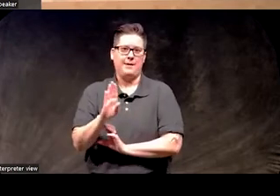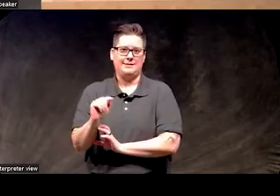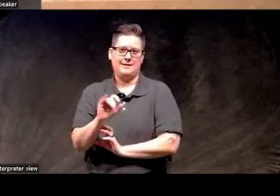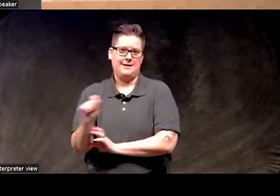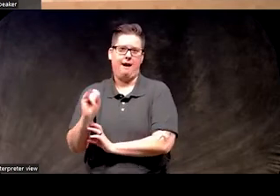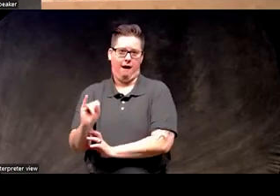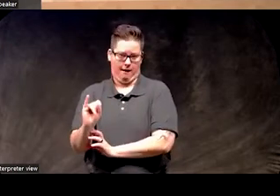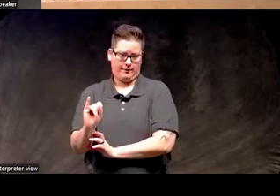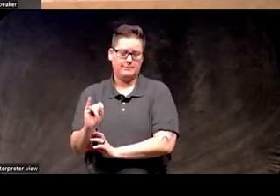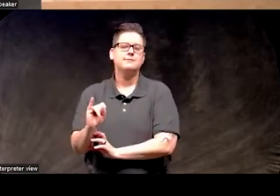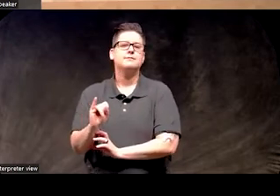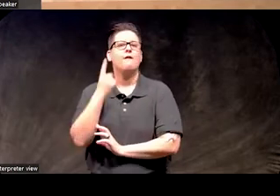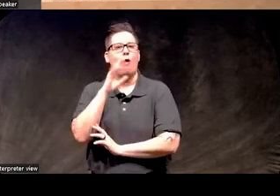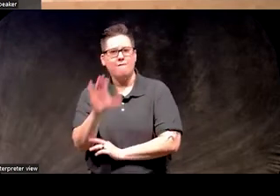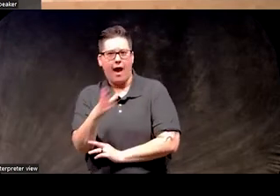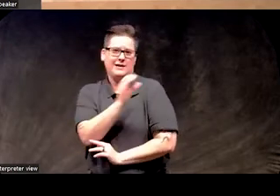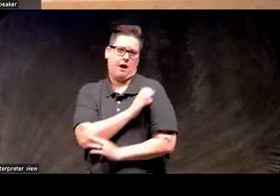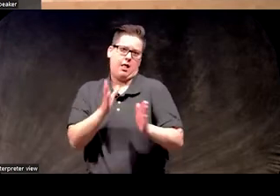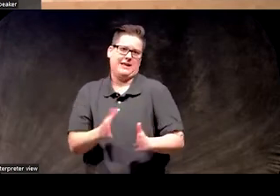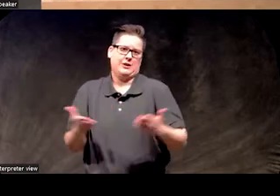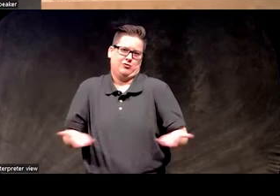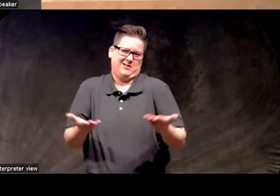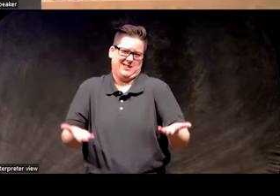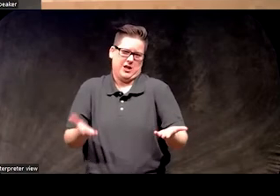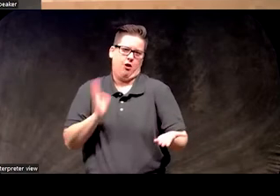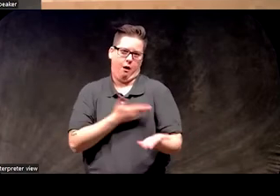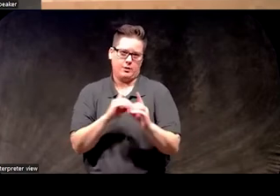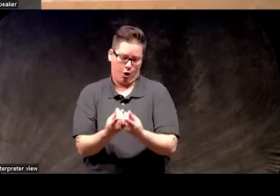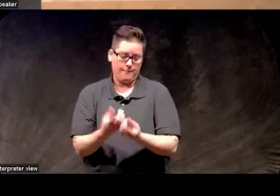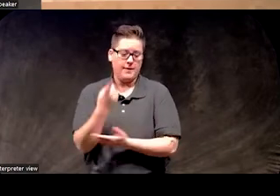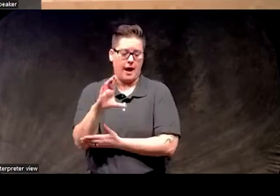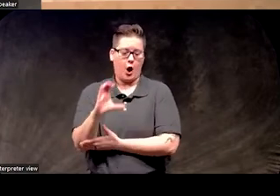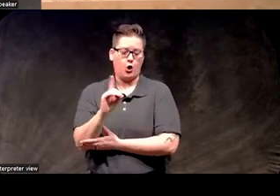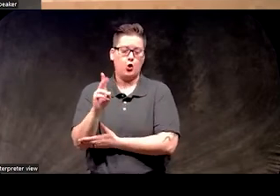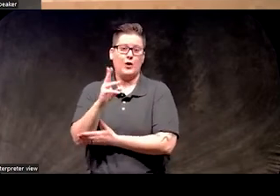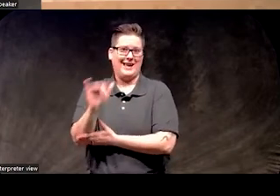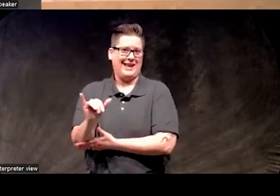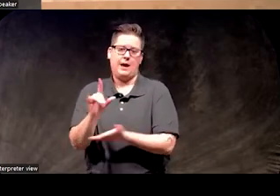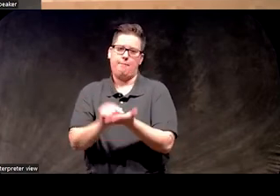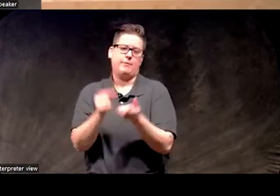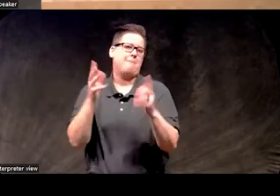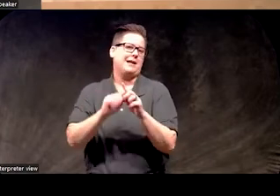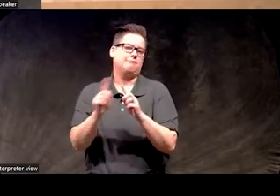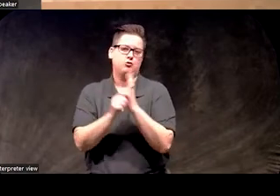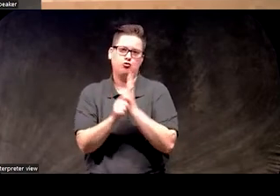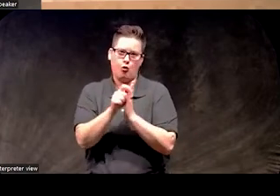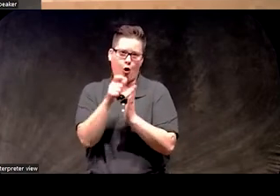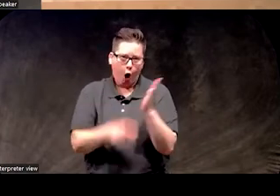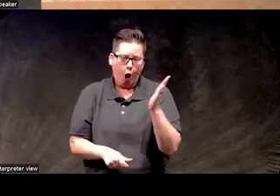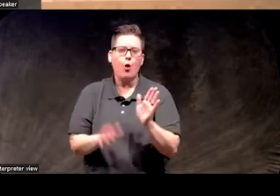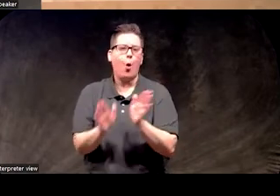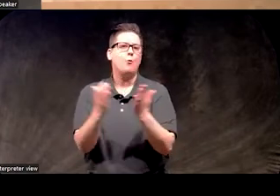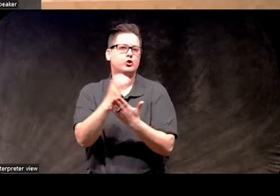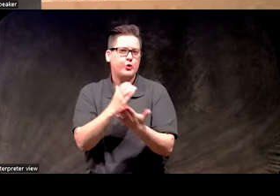insomnia for faculty and clinicians in our department. Dr. Pidgeon has published a number of journal articles and book chapters.